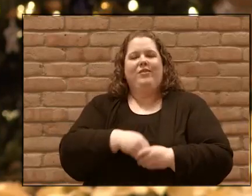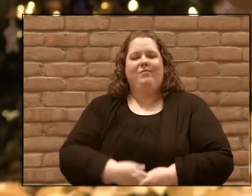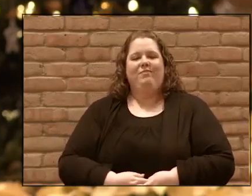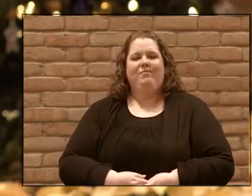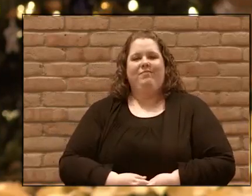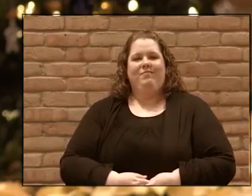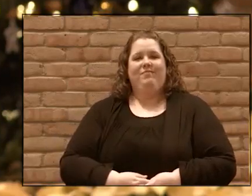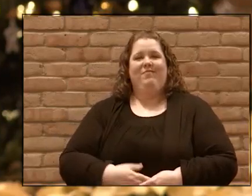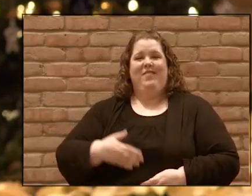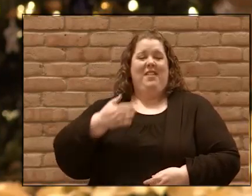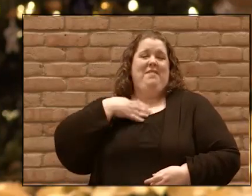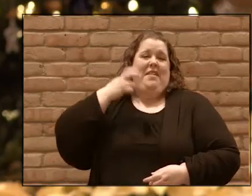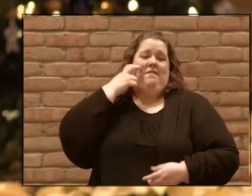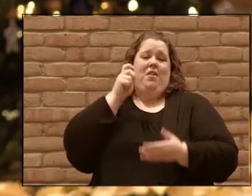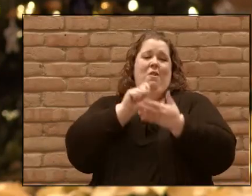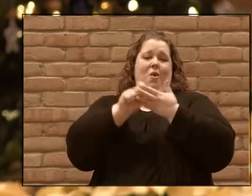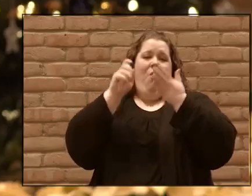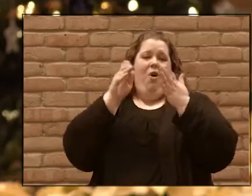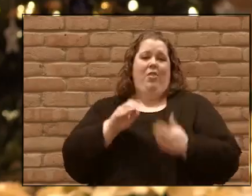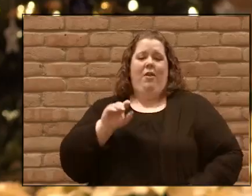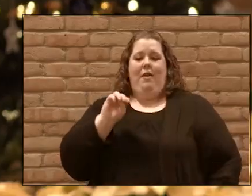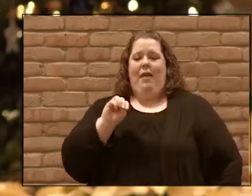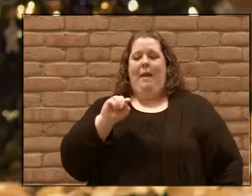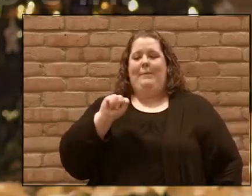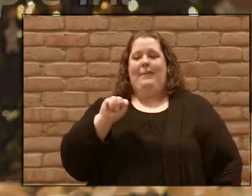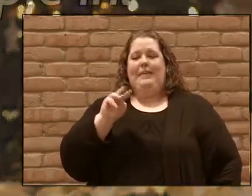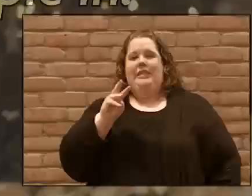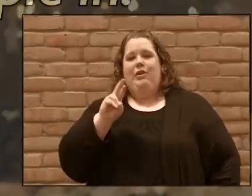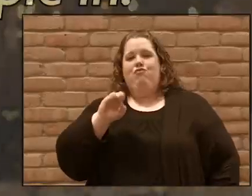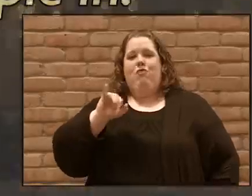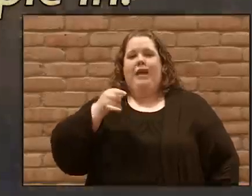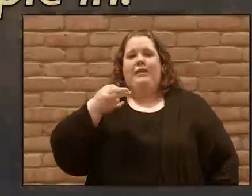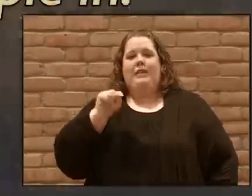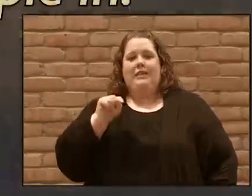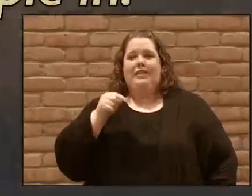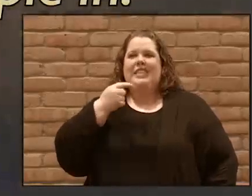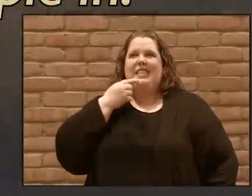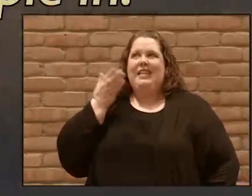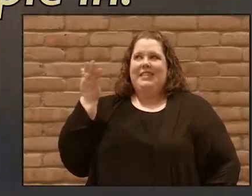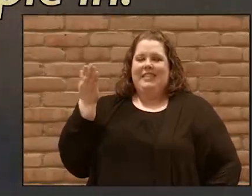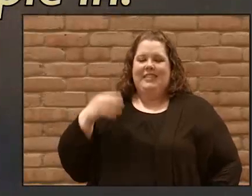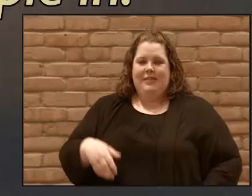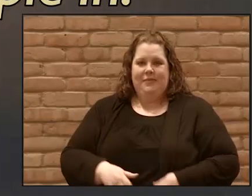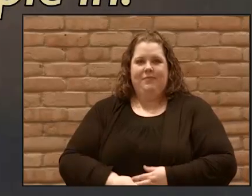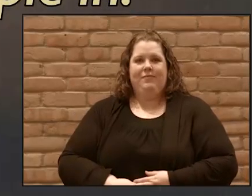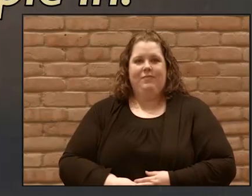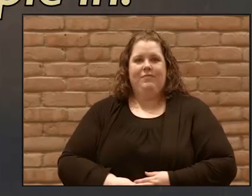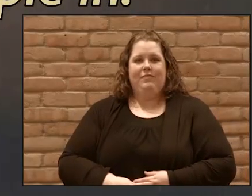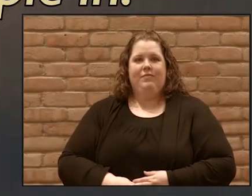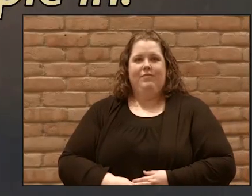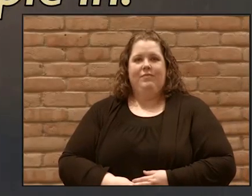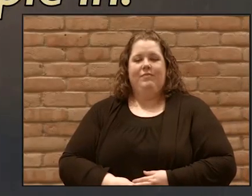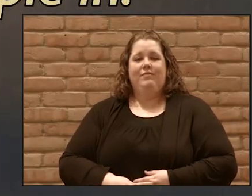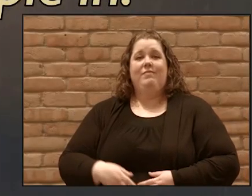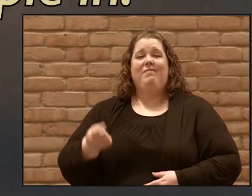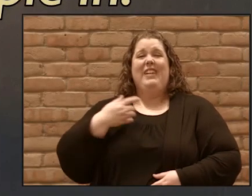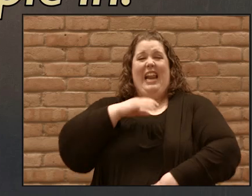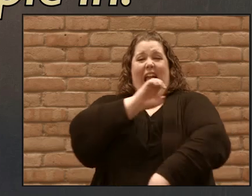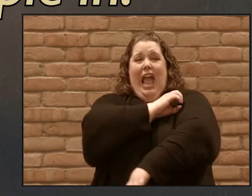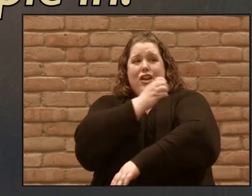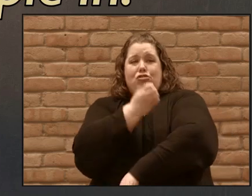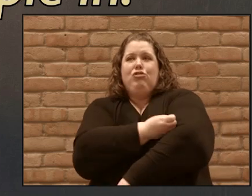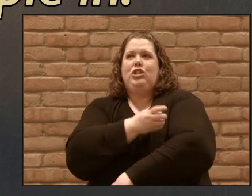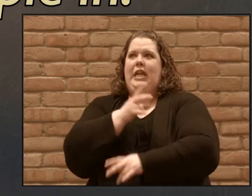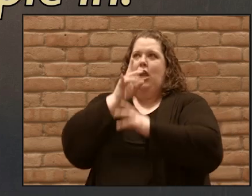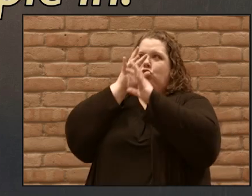theologians an Anglican guy named N.T. Wright he says this there is an attractiveness and energy about